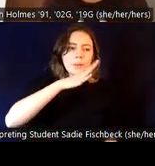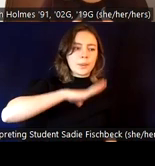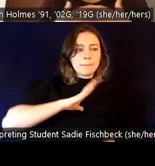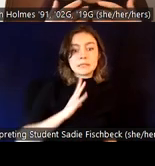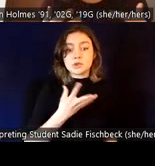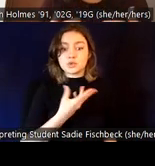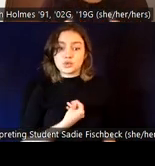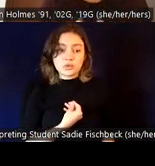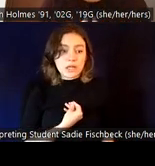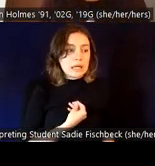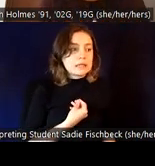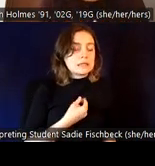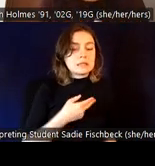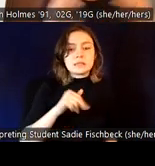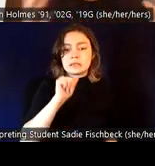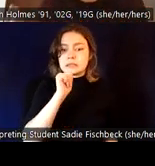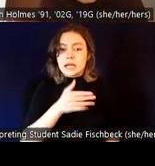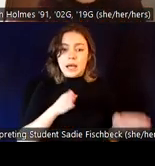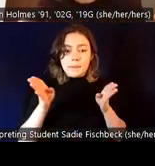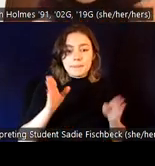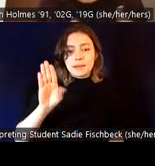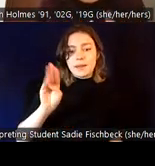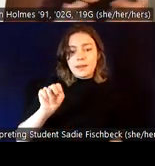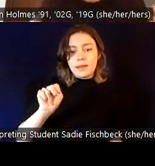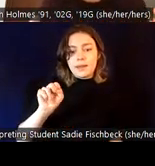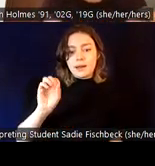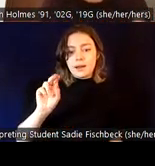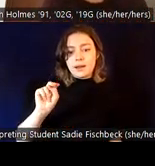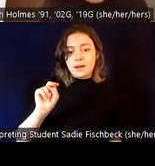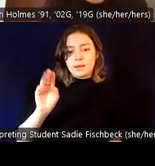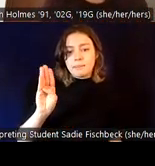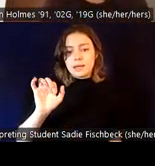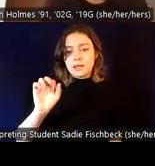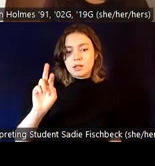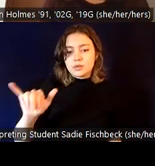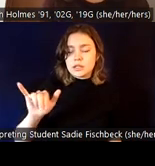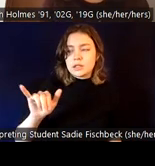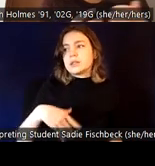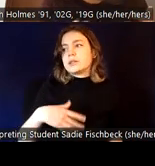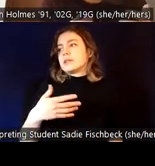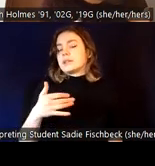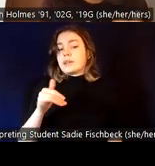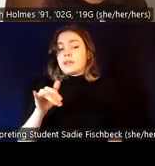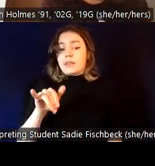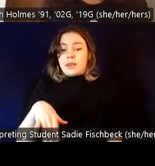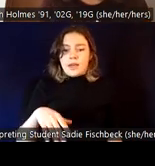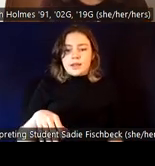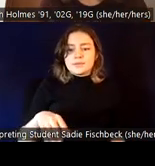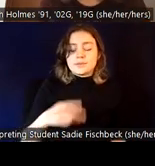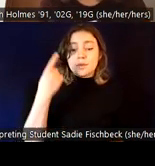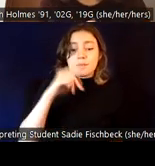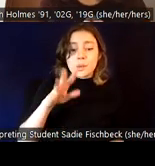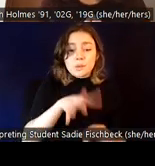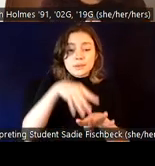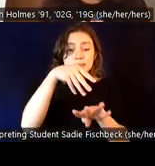queer, non-binary, uh, gender expansive is sort of an umbrella term we use in the research. Two-spirit for members of our